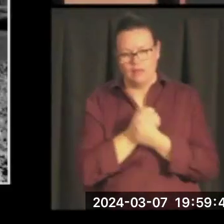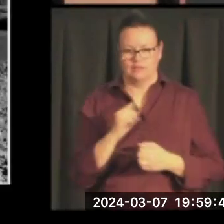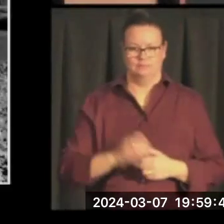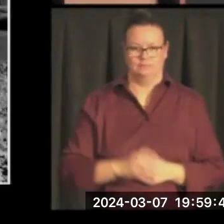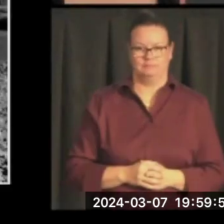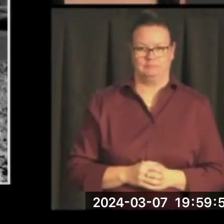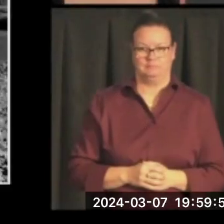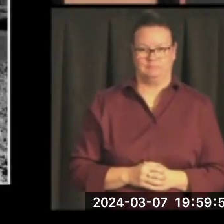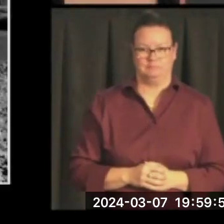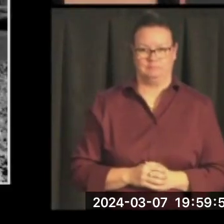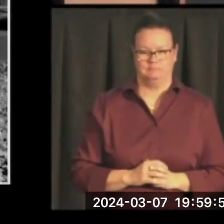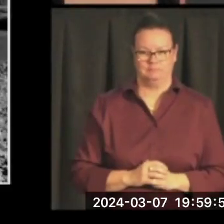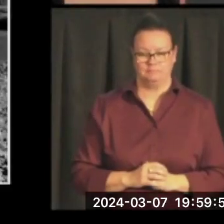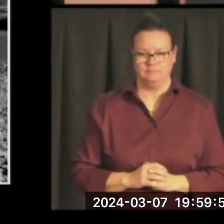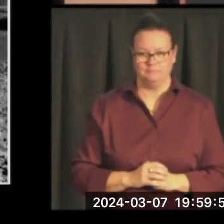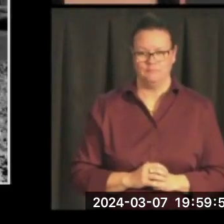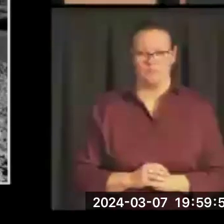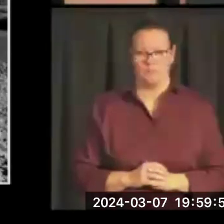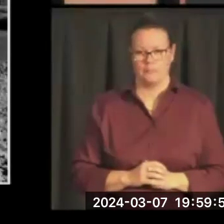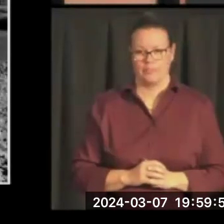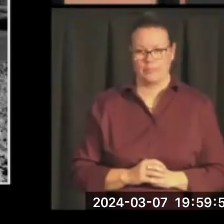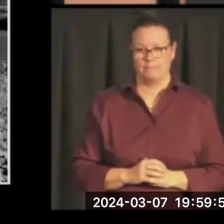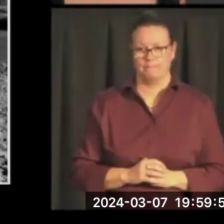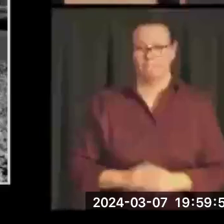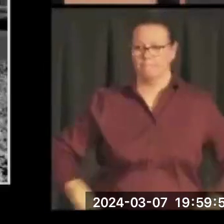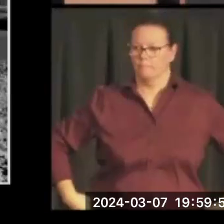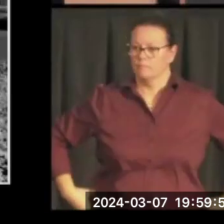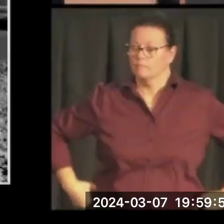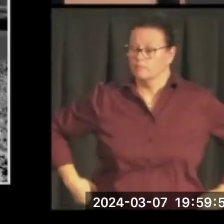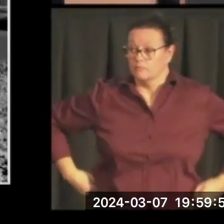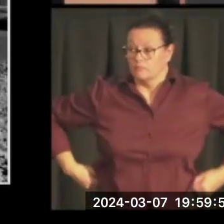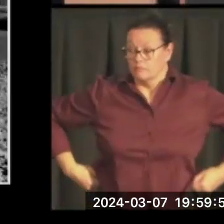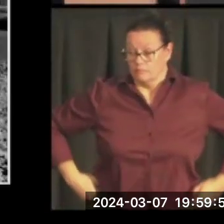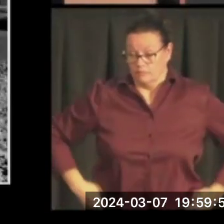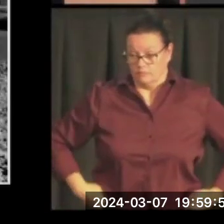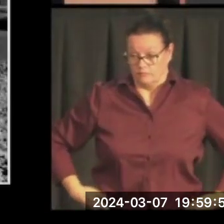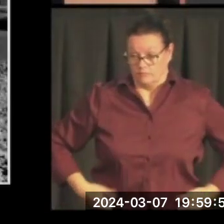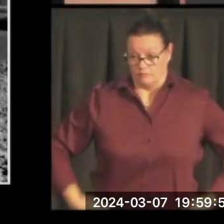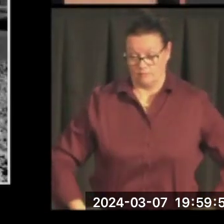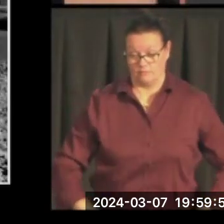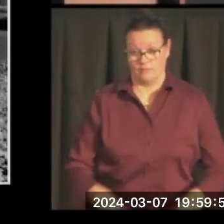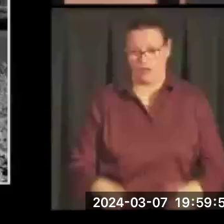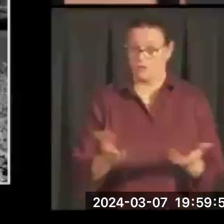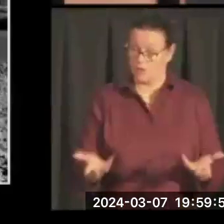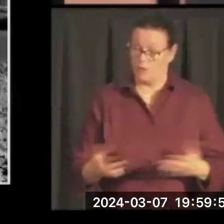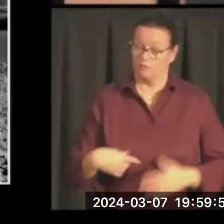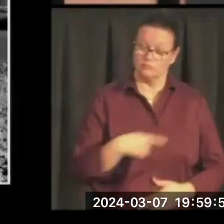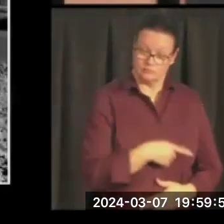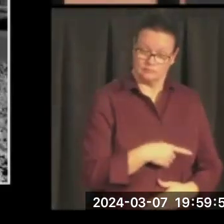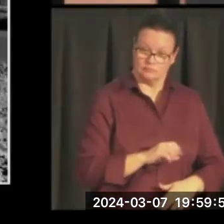And so, amazingly, as a young, that is in terms of seniority,